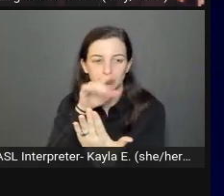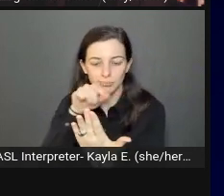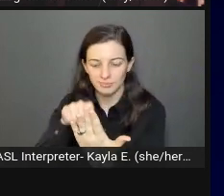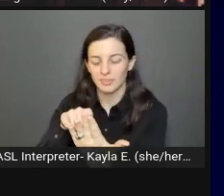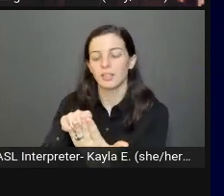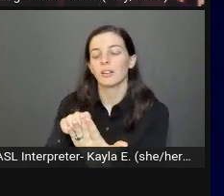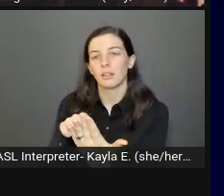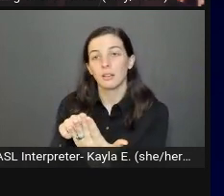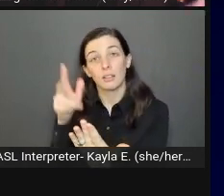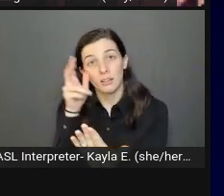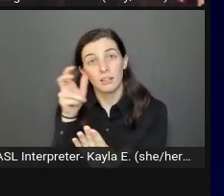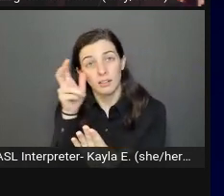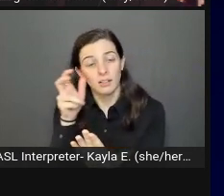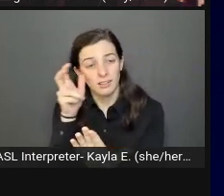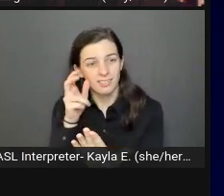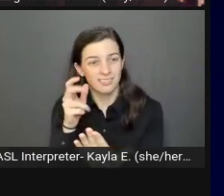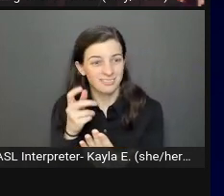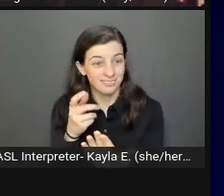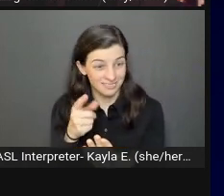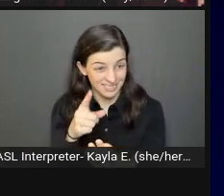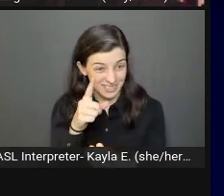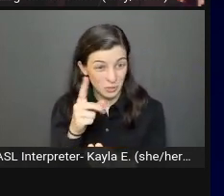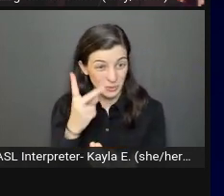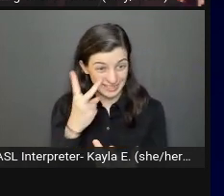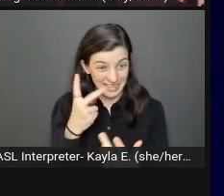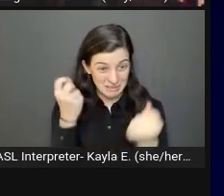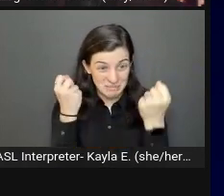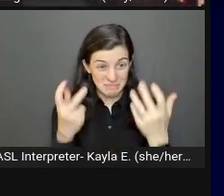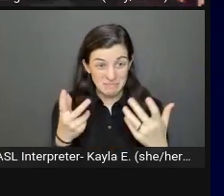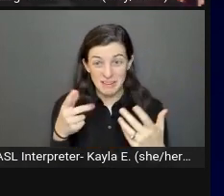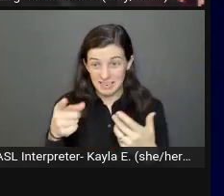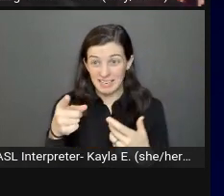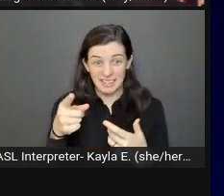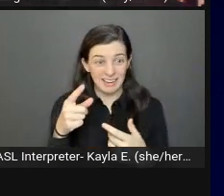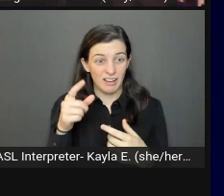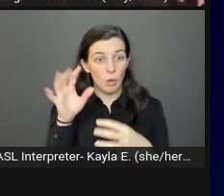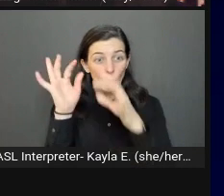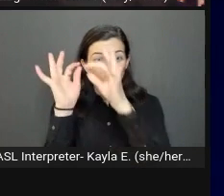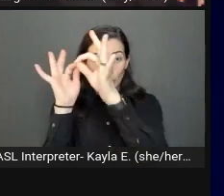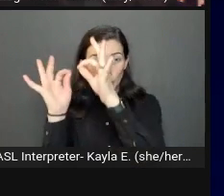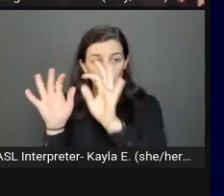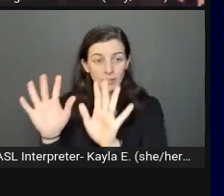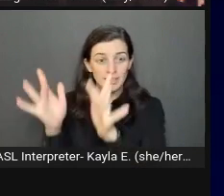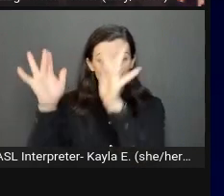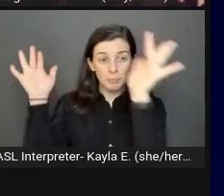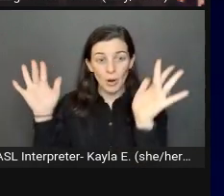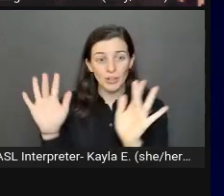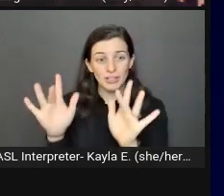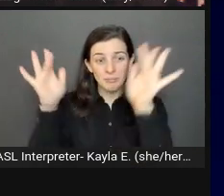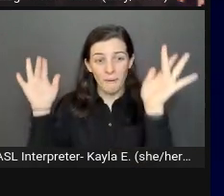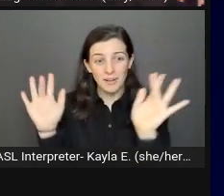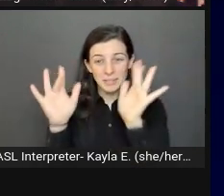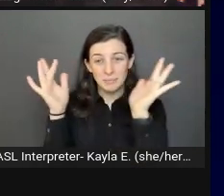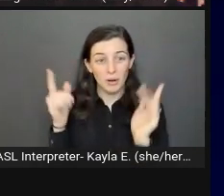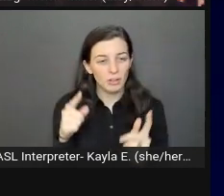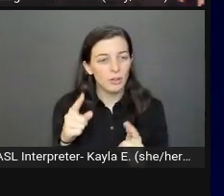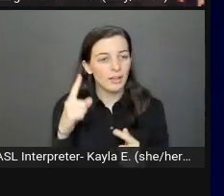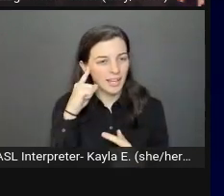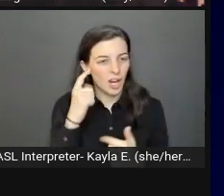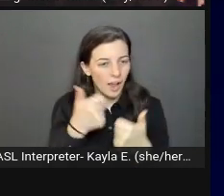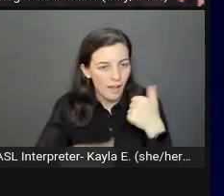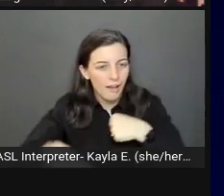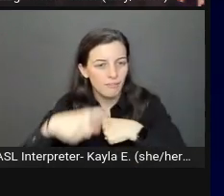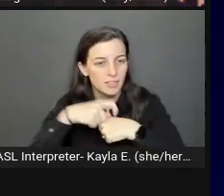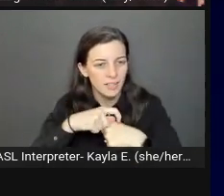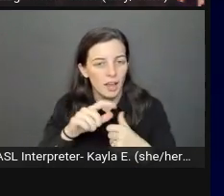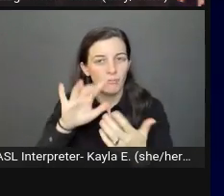if it's used every single time. Imagine going through these slides using a screen reader and hearing sparkle graphic every single time. But just